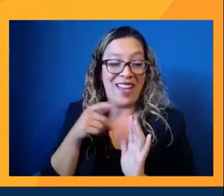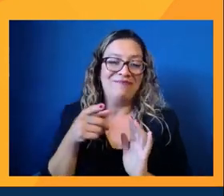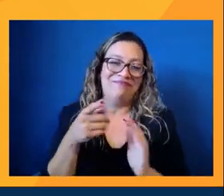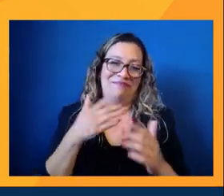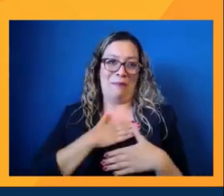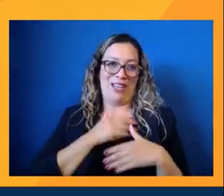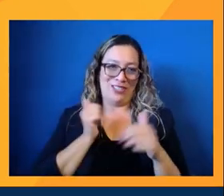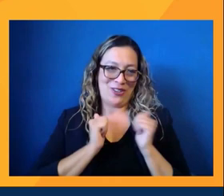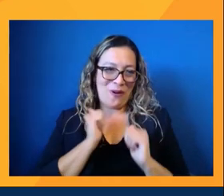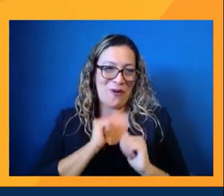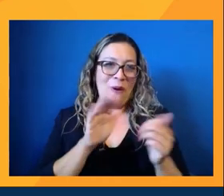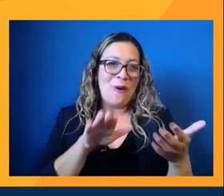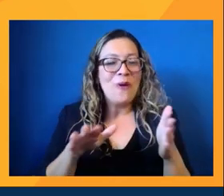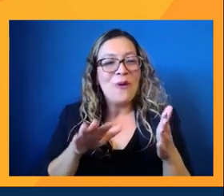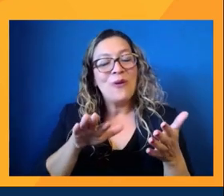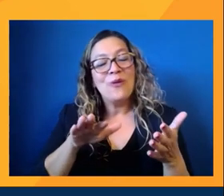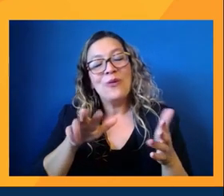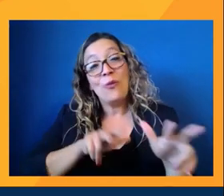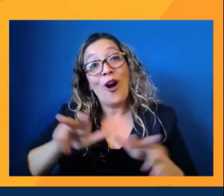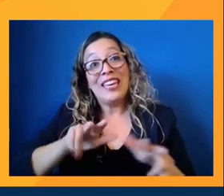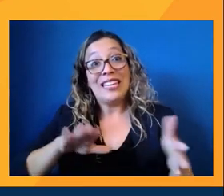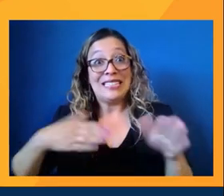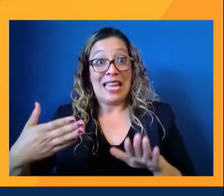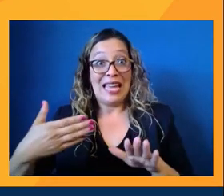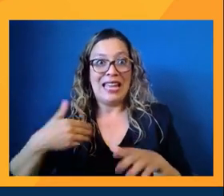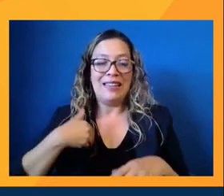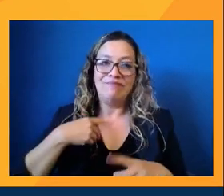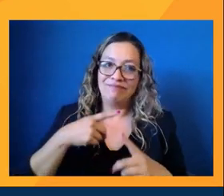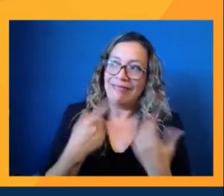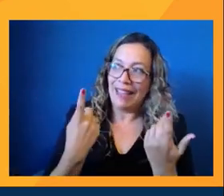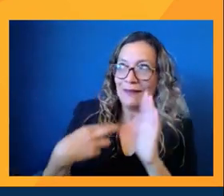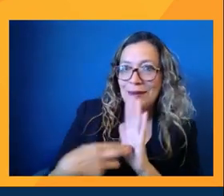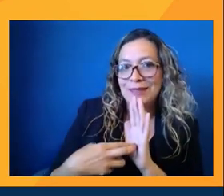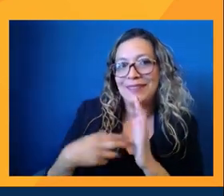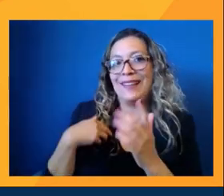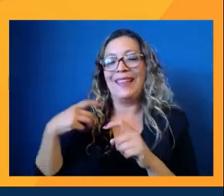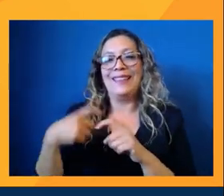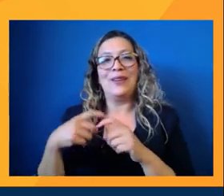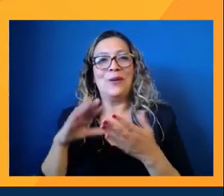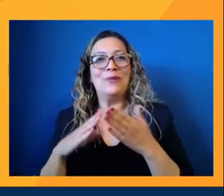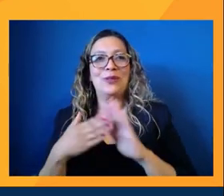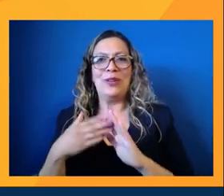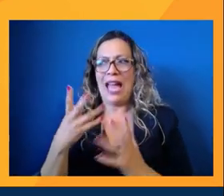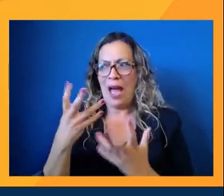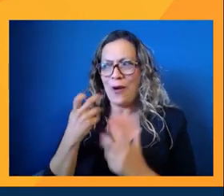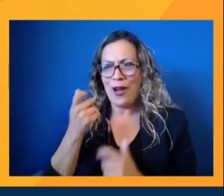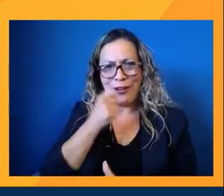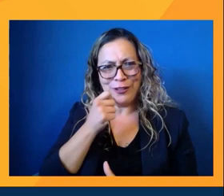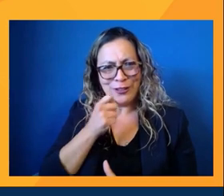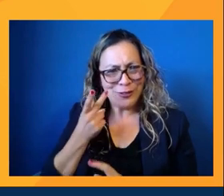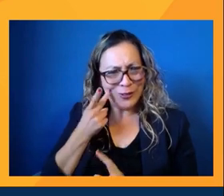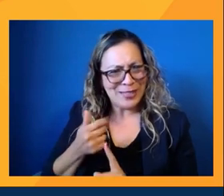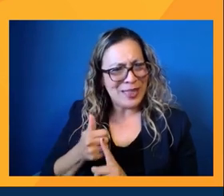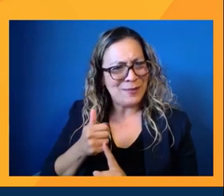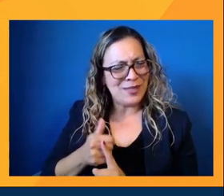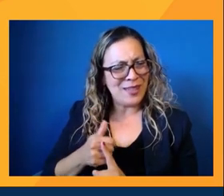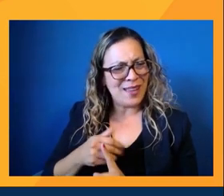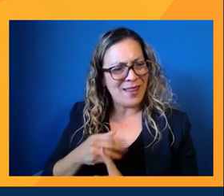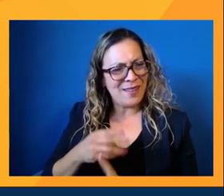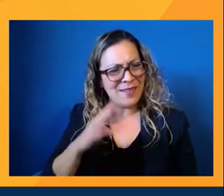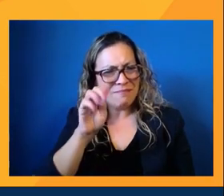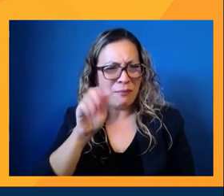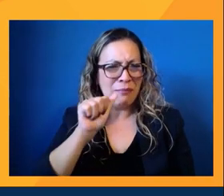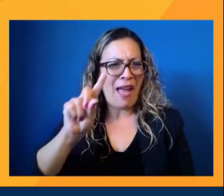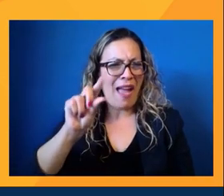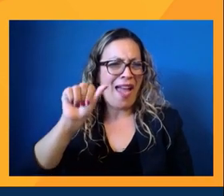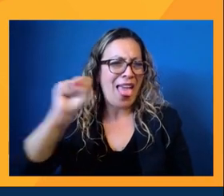I represent the Latino, our Latino community. I want girls to see themselves as badass women because that's